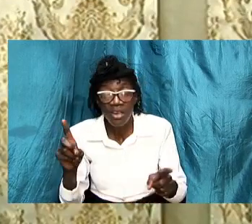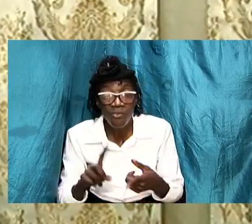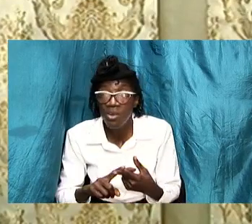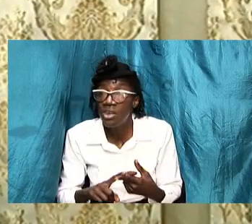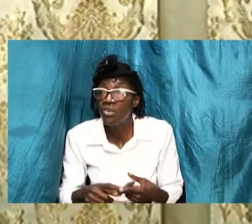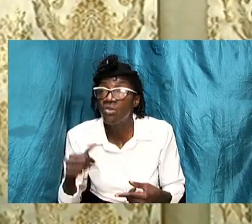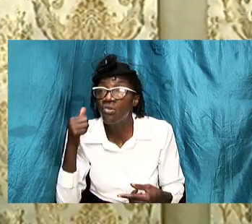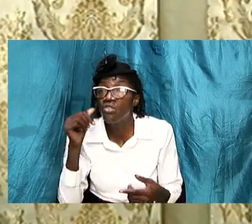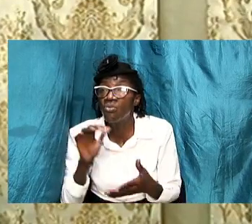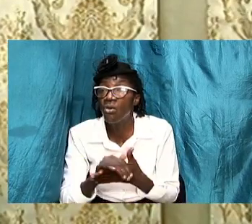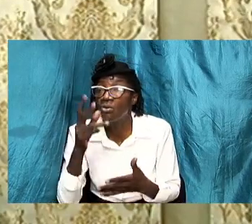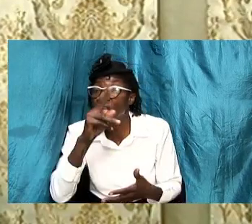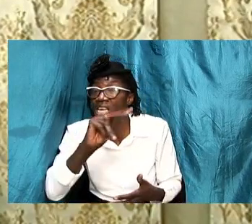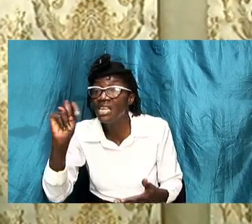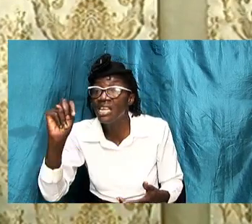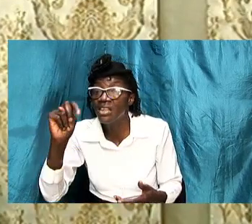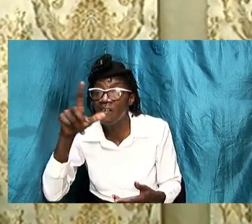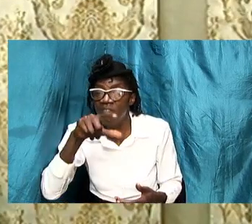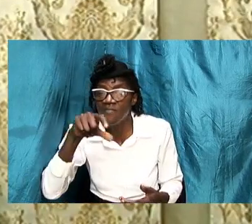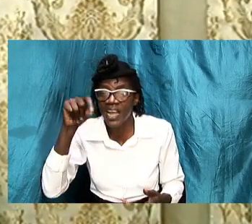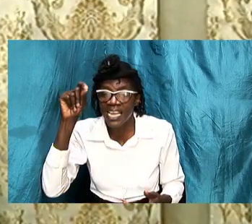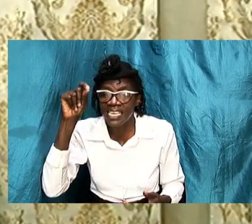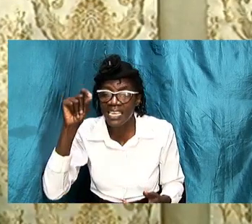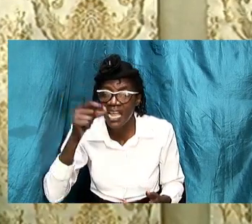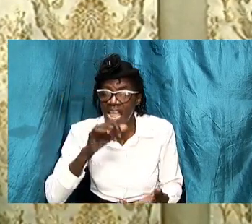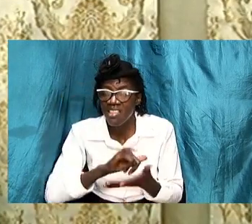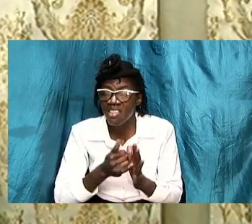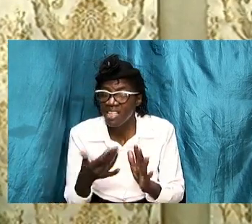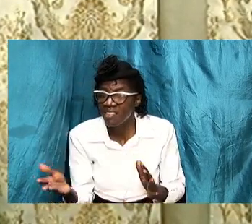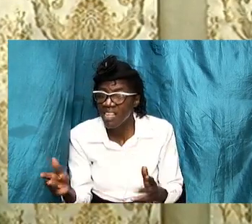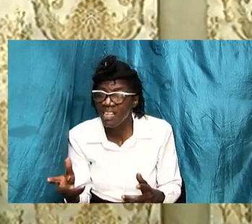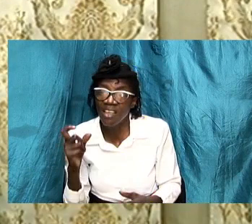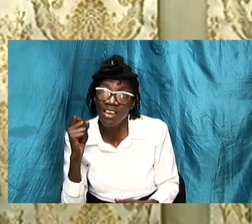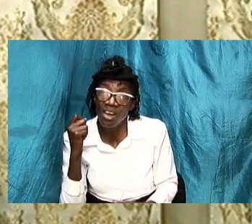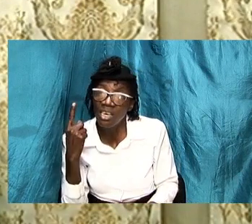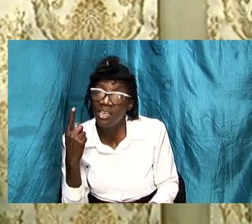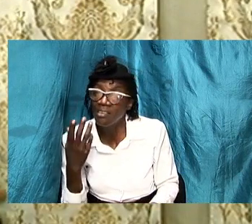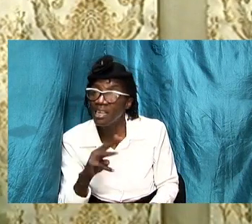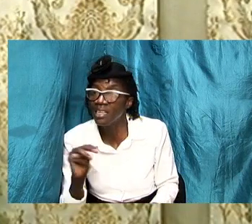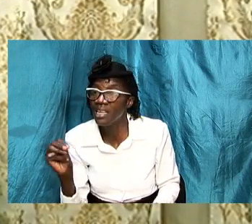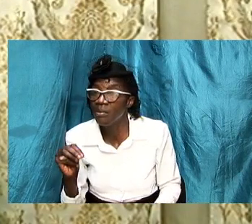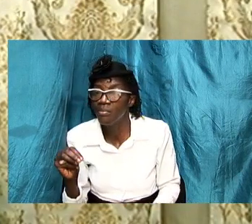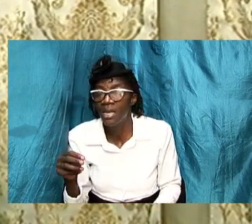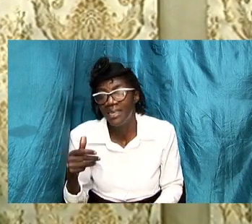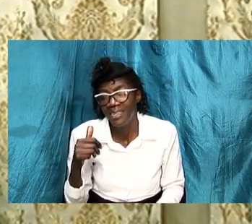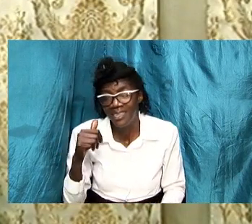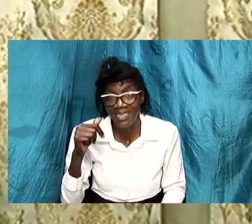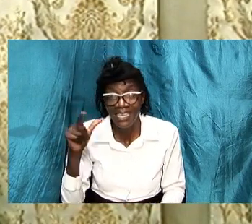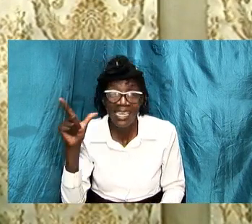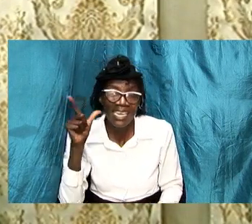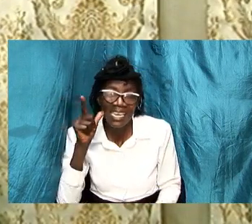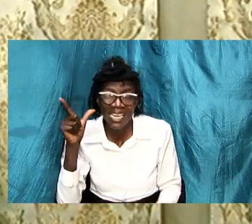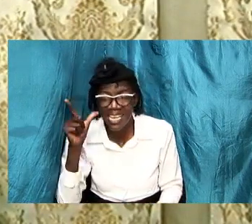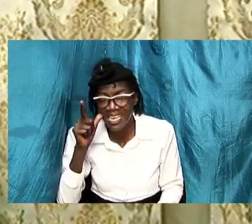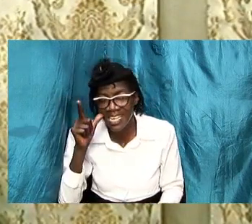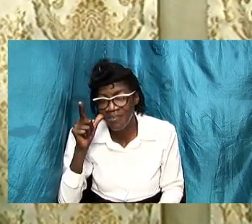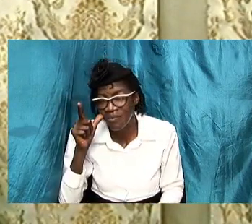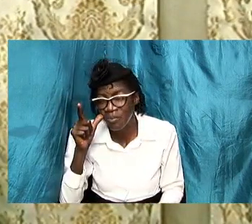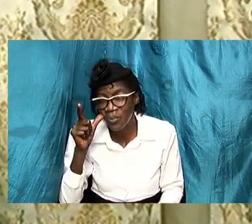and we need to find these things and understand them a lady so emotional so when she's down